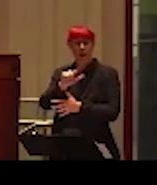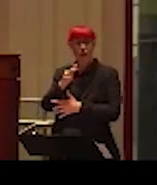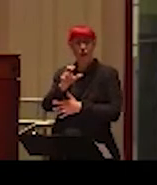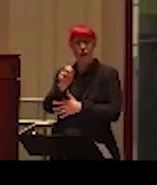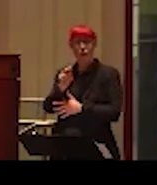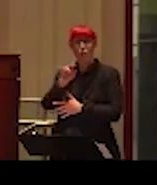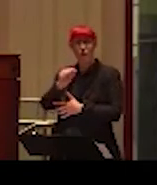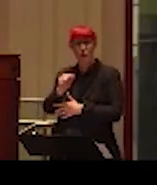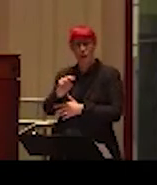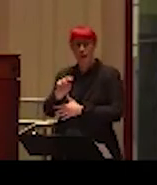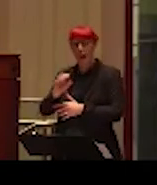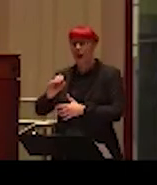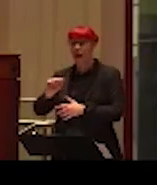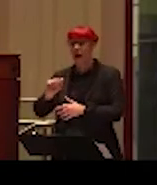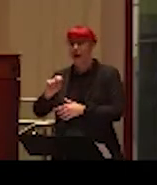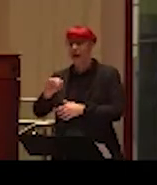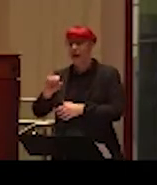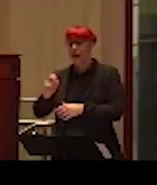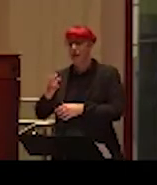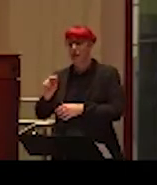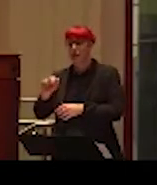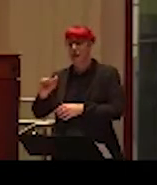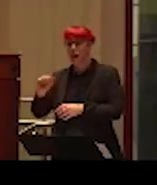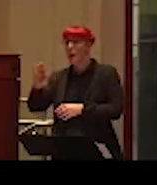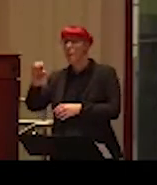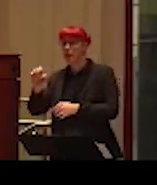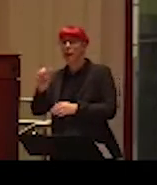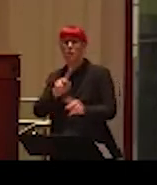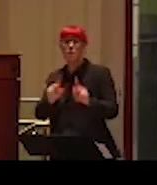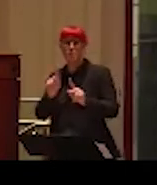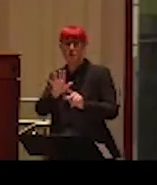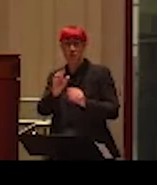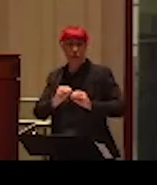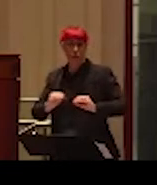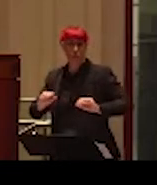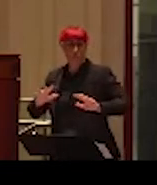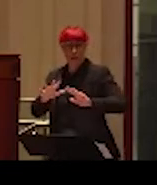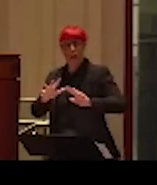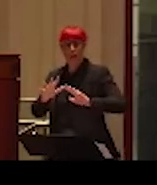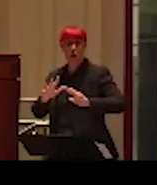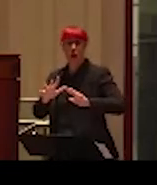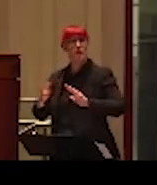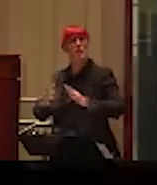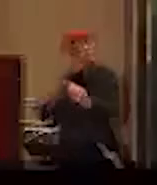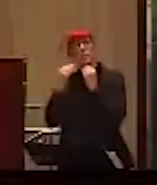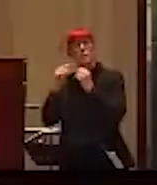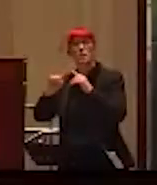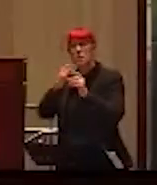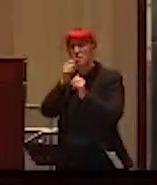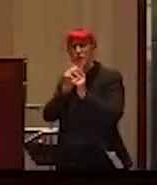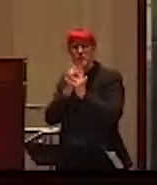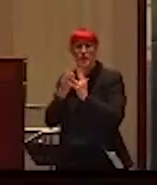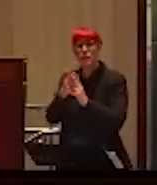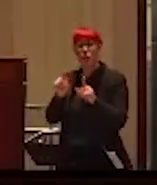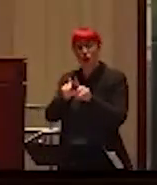for friends and family who've taught me about the power of resilience and challenged me to broaden my worldview.